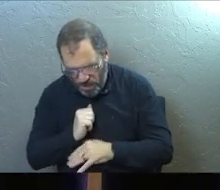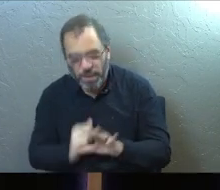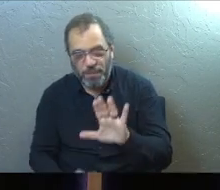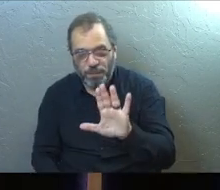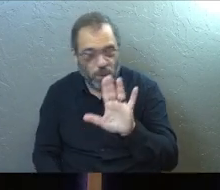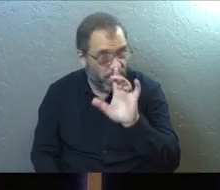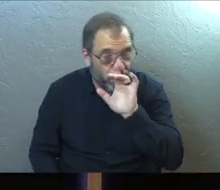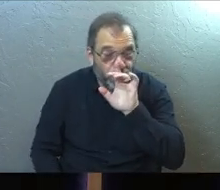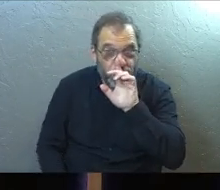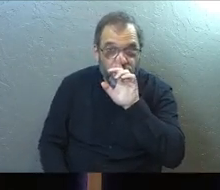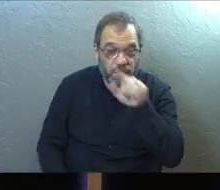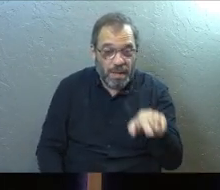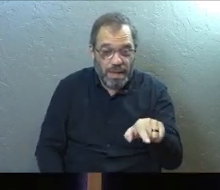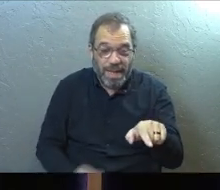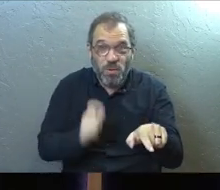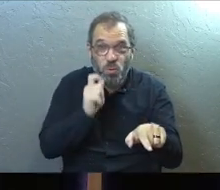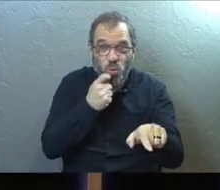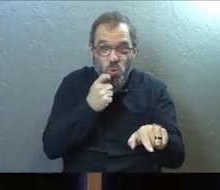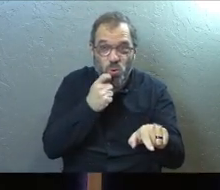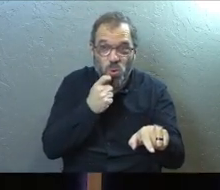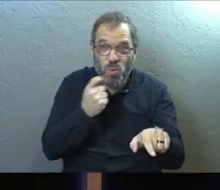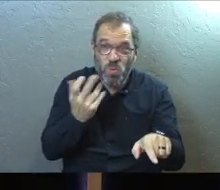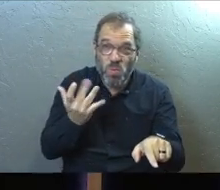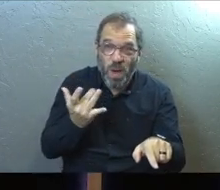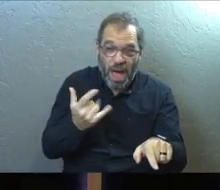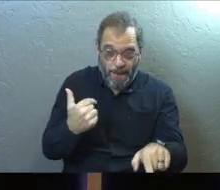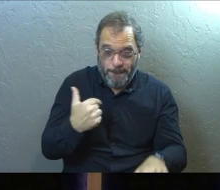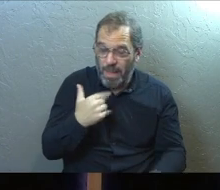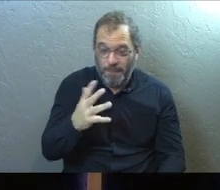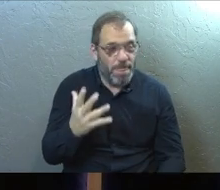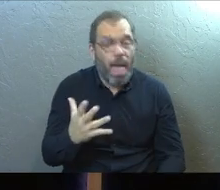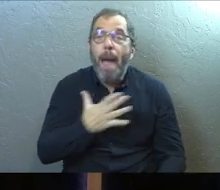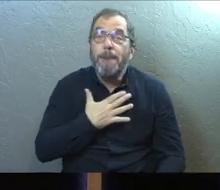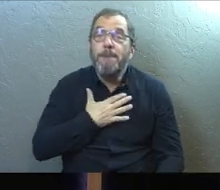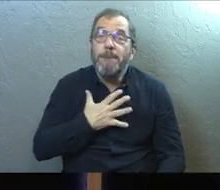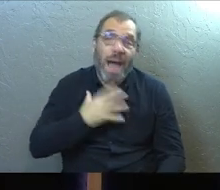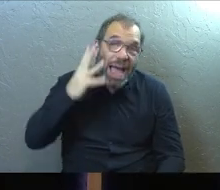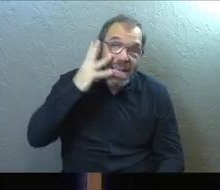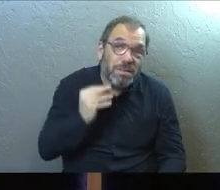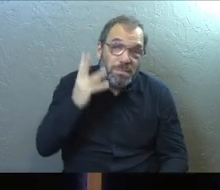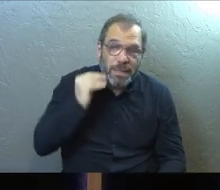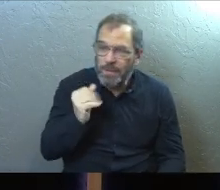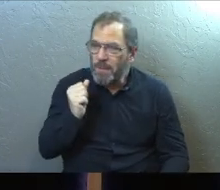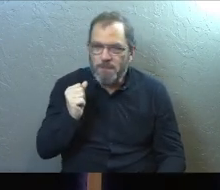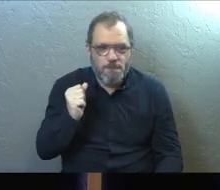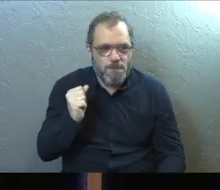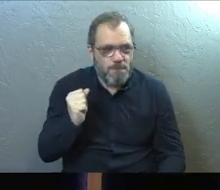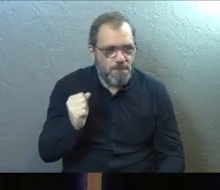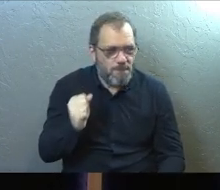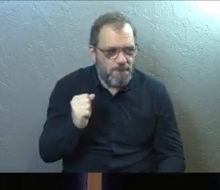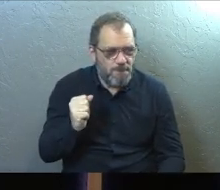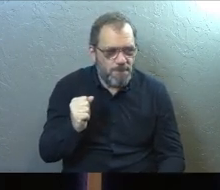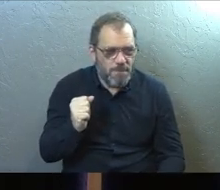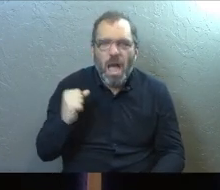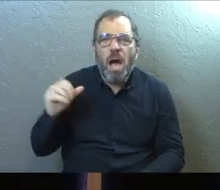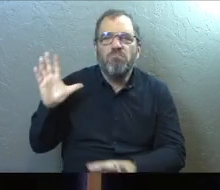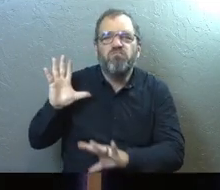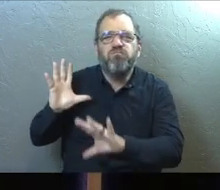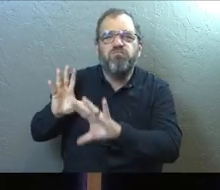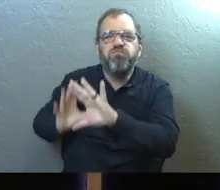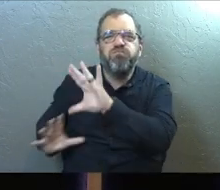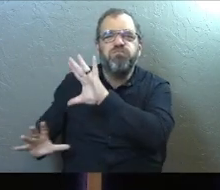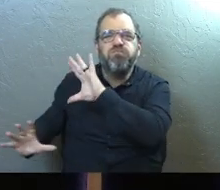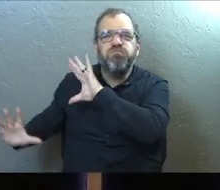Okay. I think that's so cool because when I, my own experience is like generations ago,